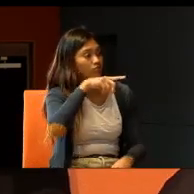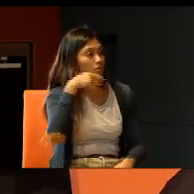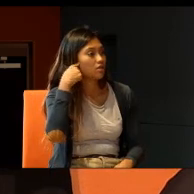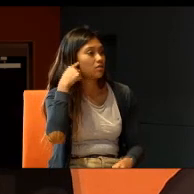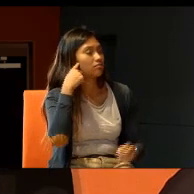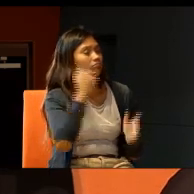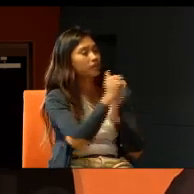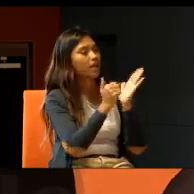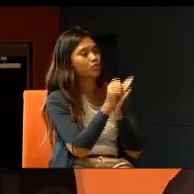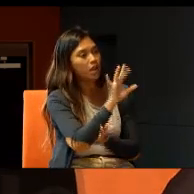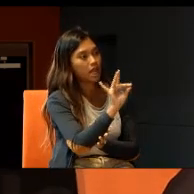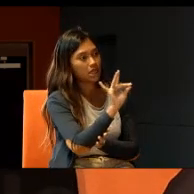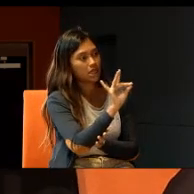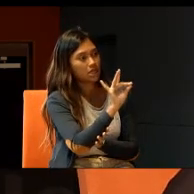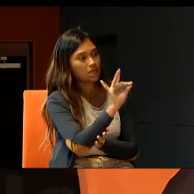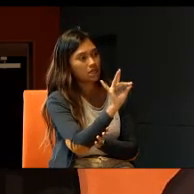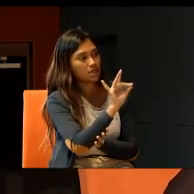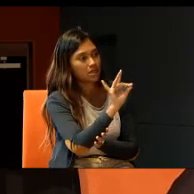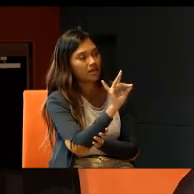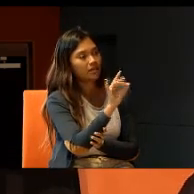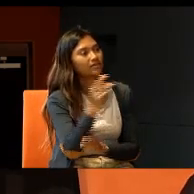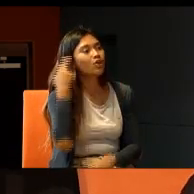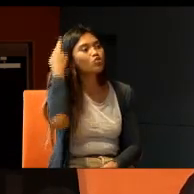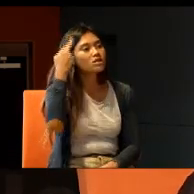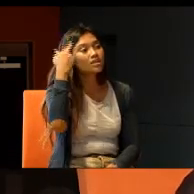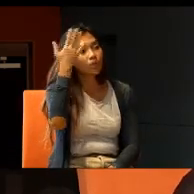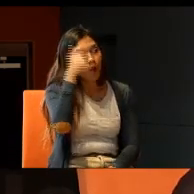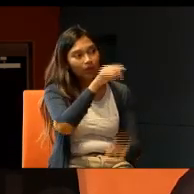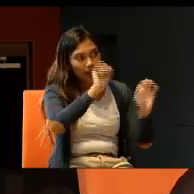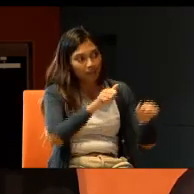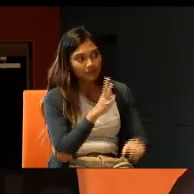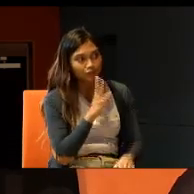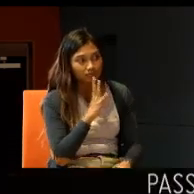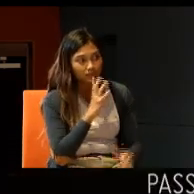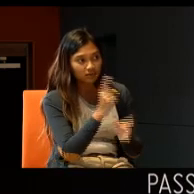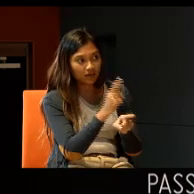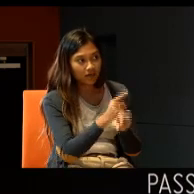were eight years old. Which is the reason why, you are able to speak. Correct?